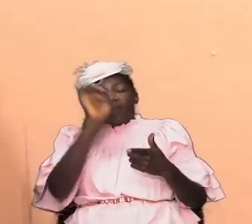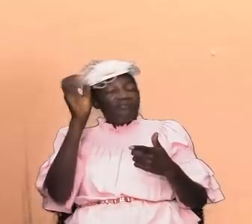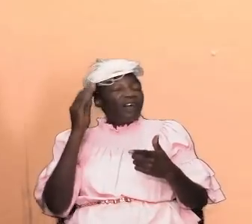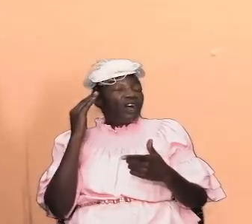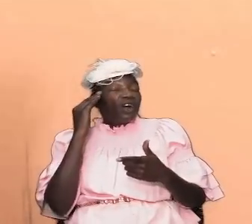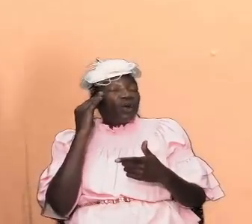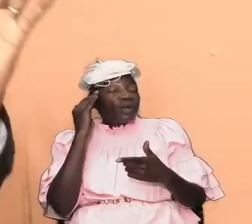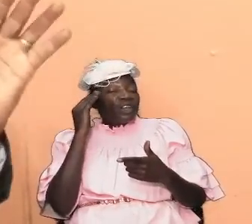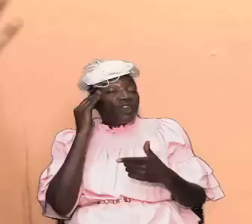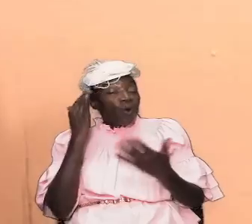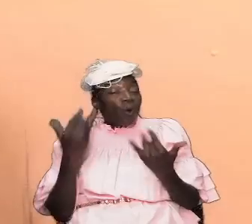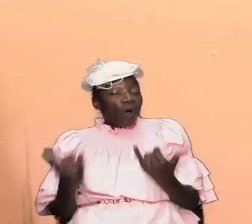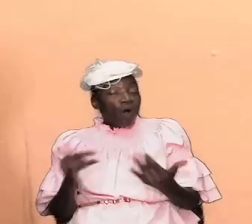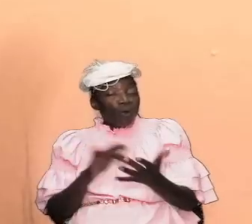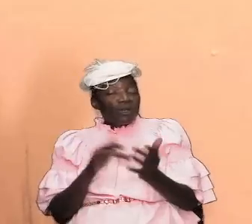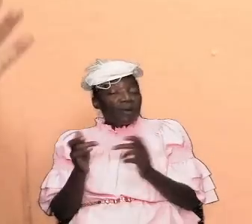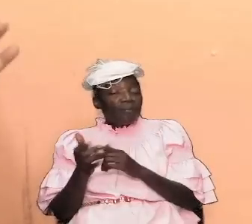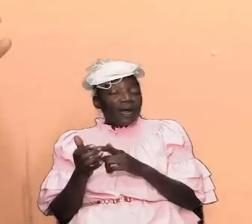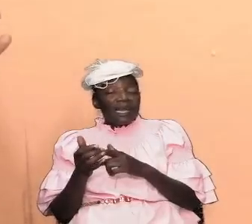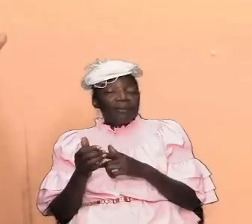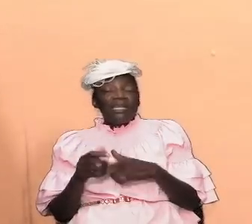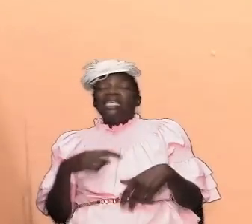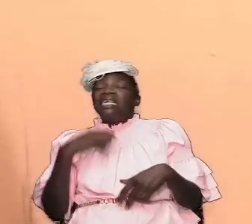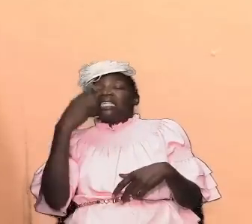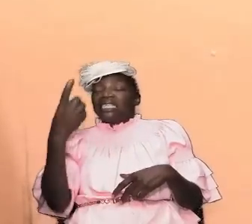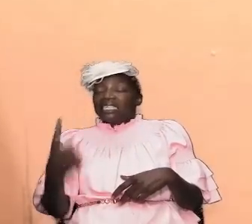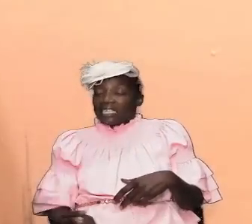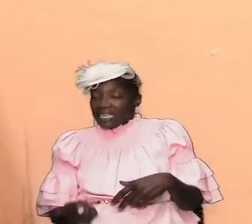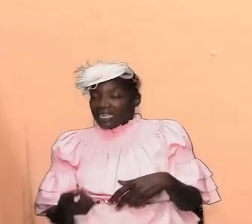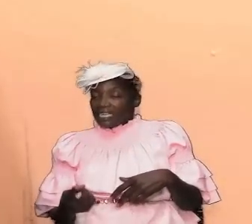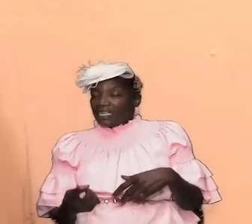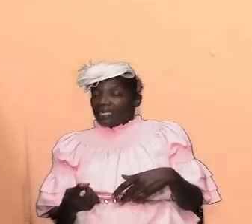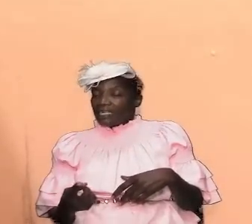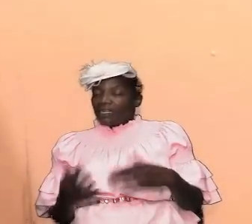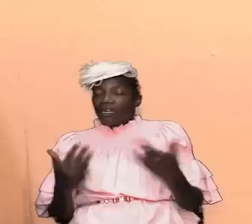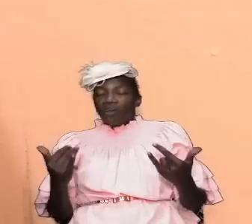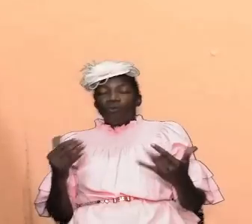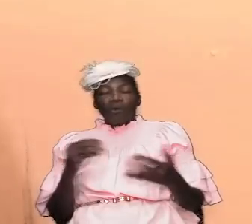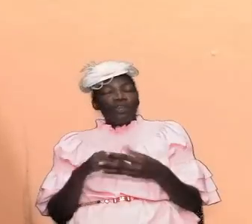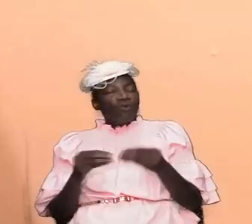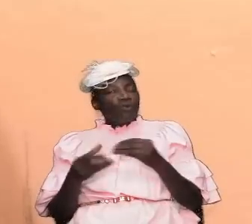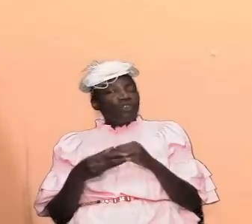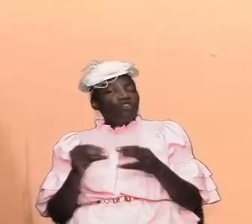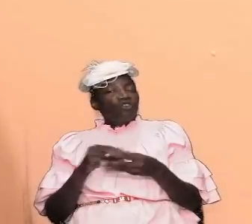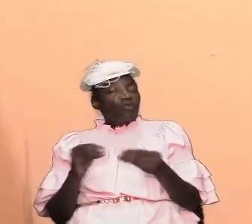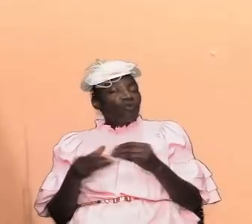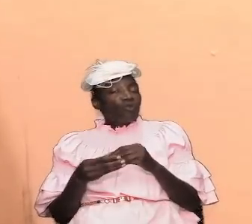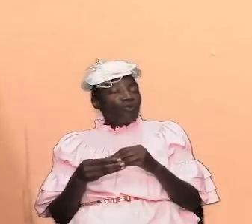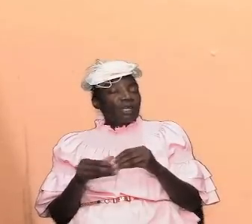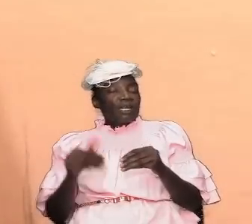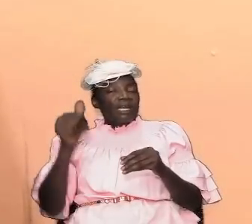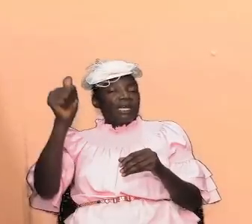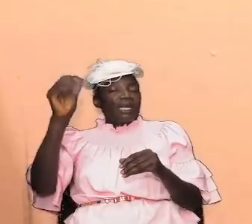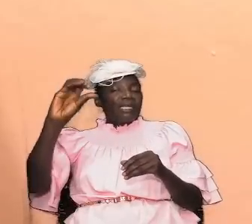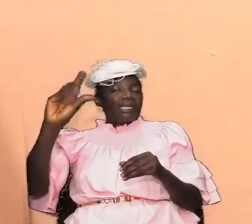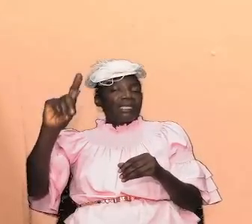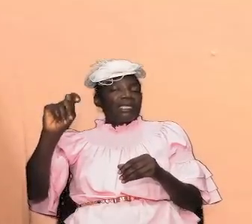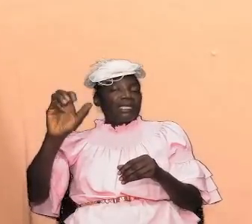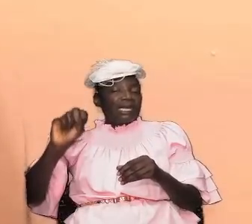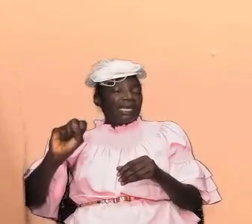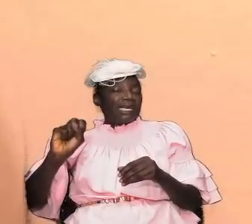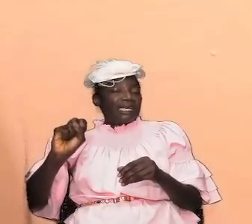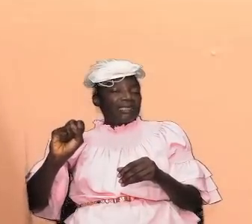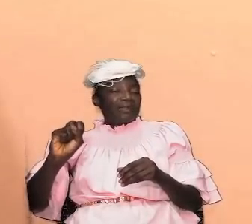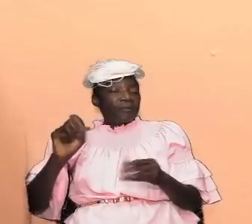how the bible outlined and described it then we know the story in the book of acts of jesus before he was